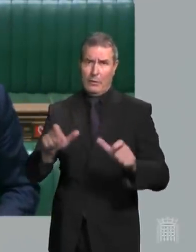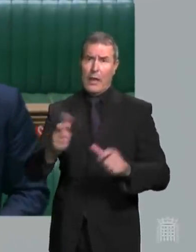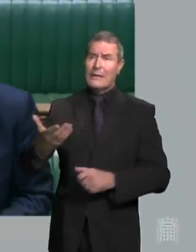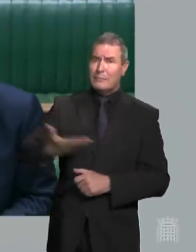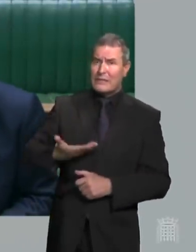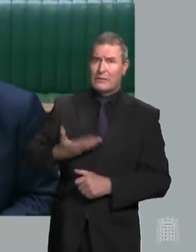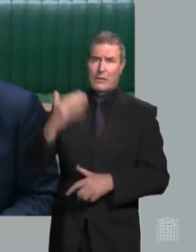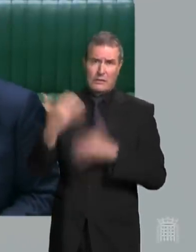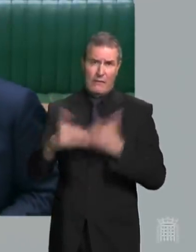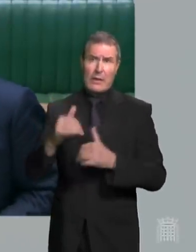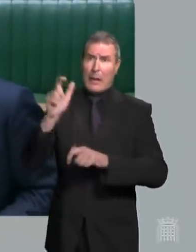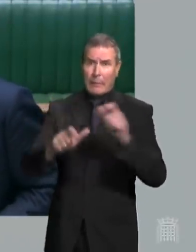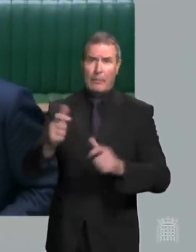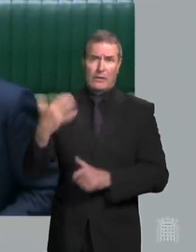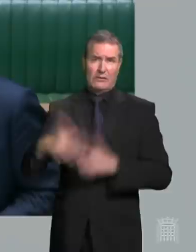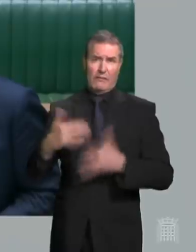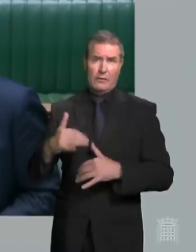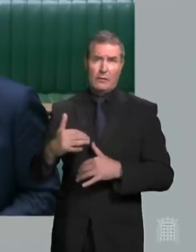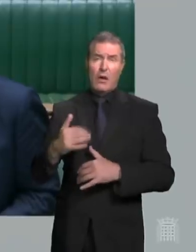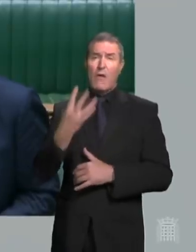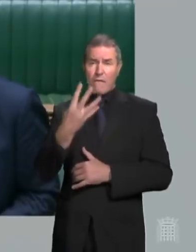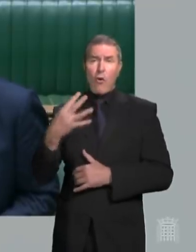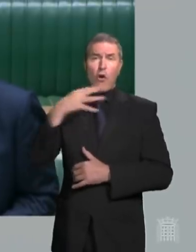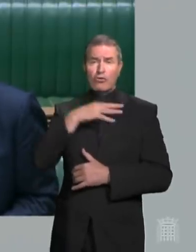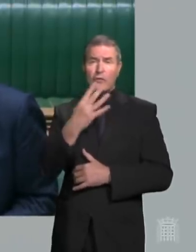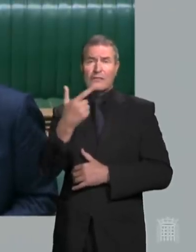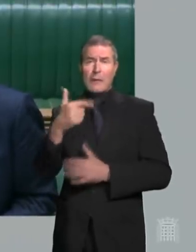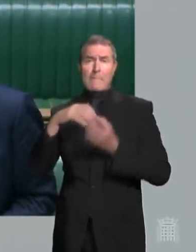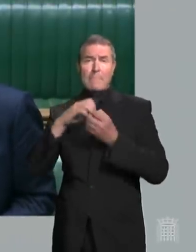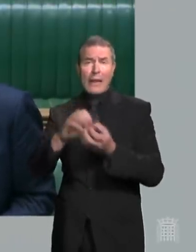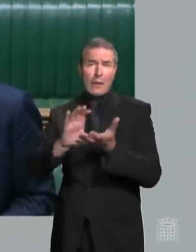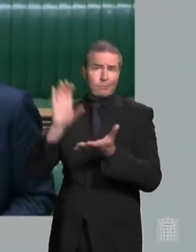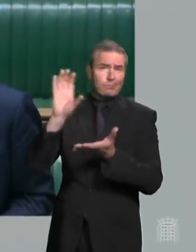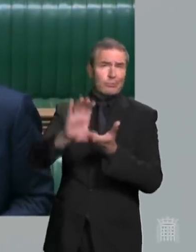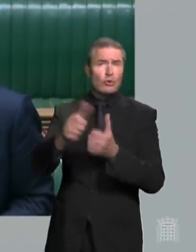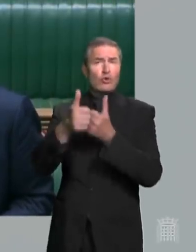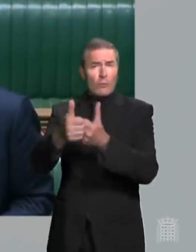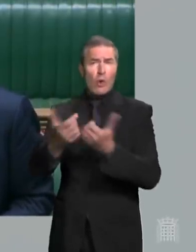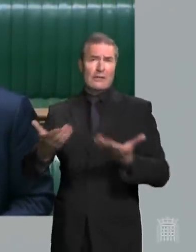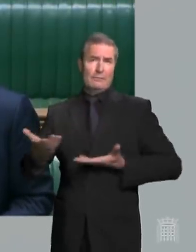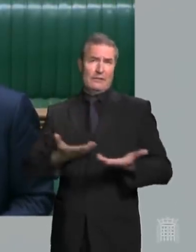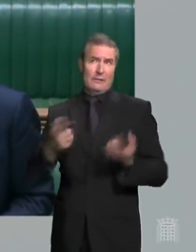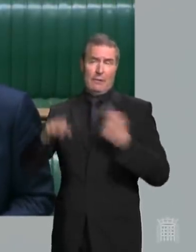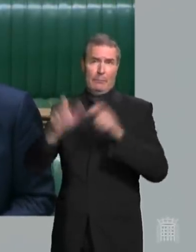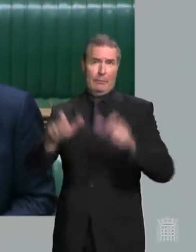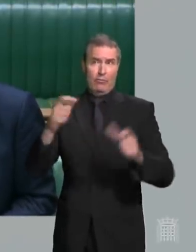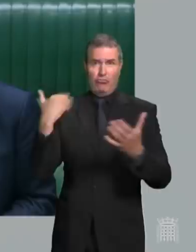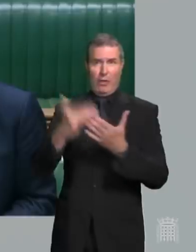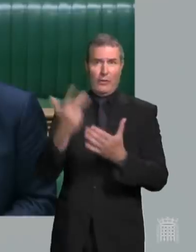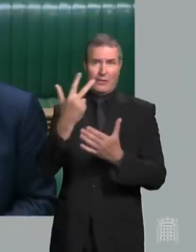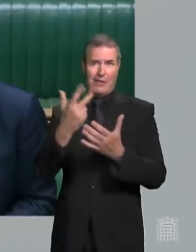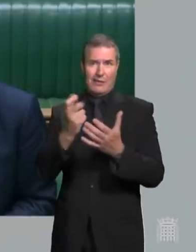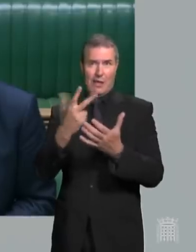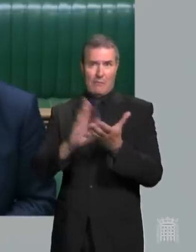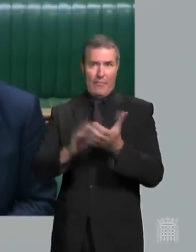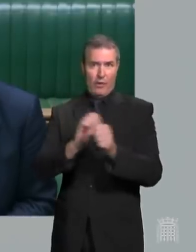that's why this government put in an extraordinary £407 billion to support jobs and livelihoods across the country throughout the pandemic and the single most important